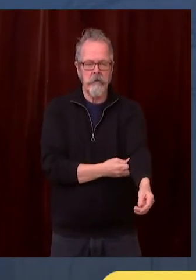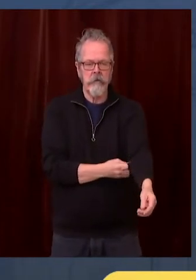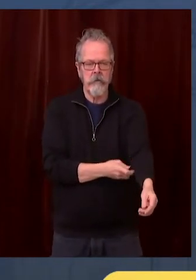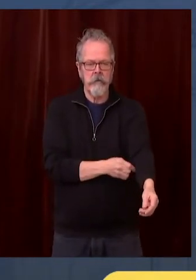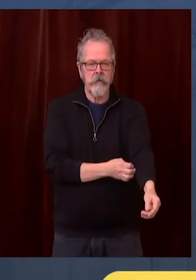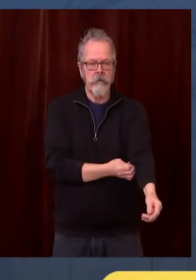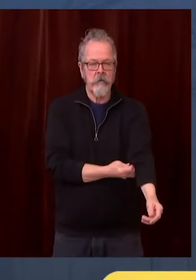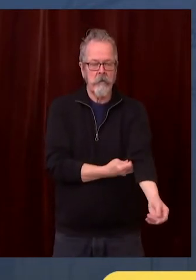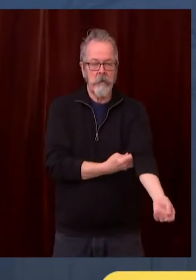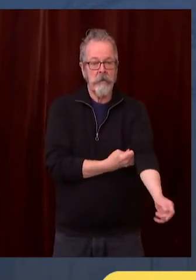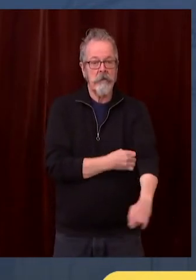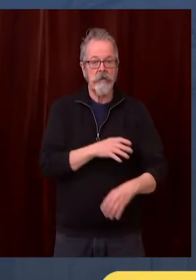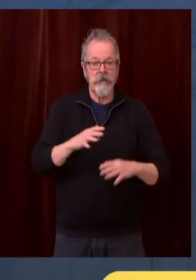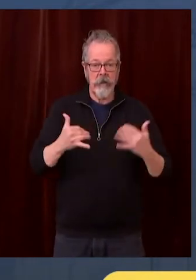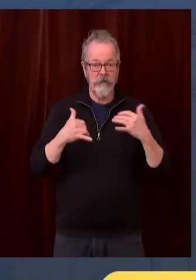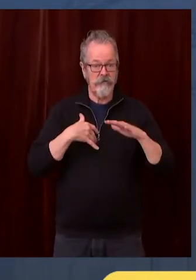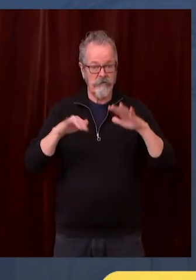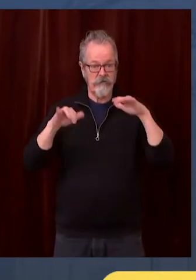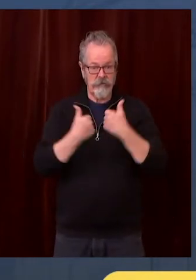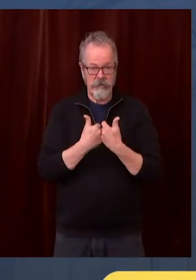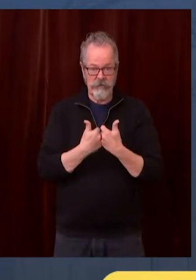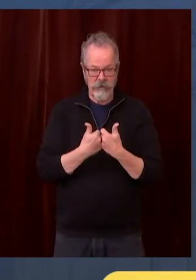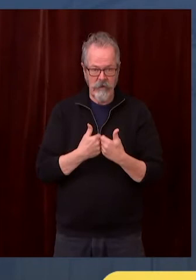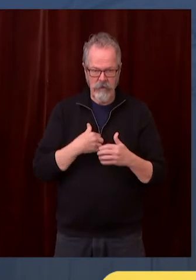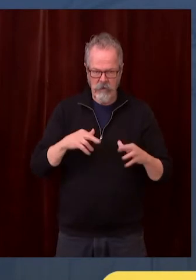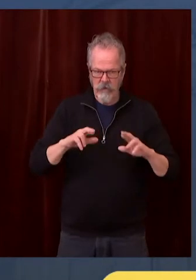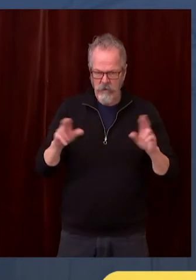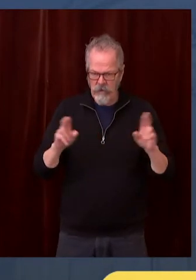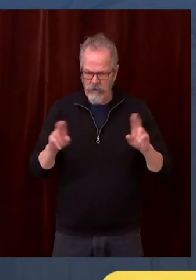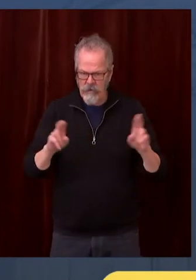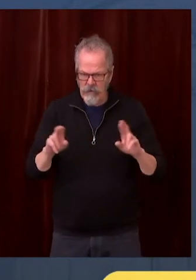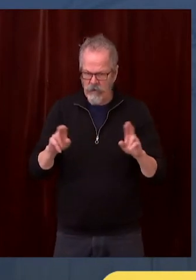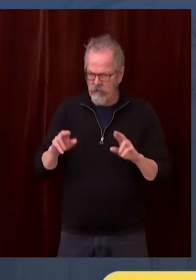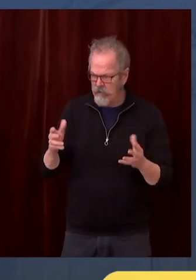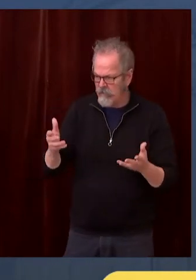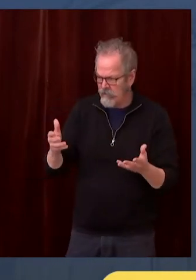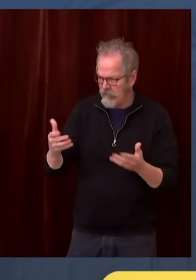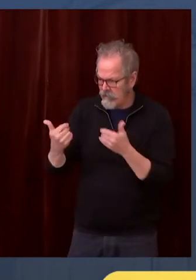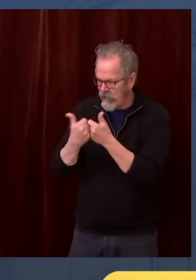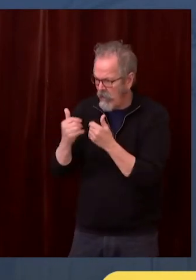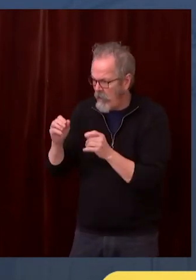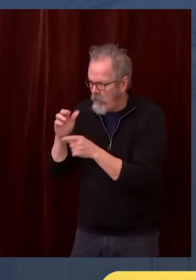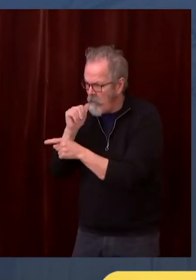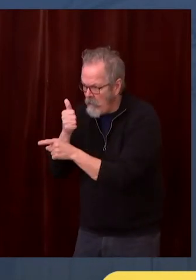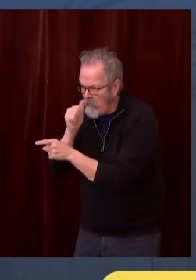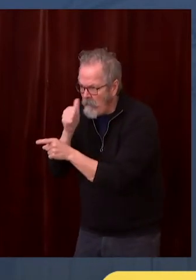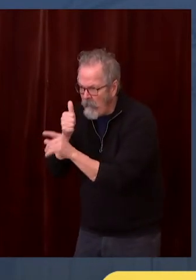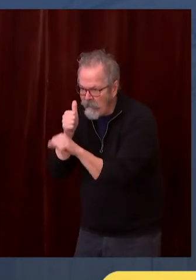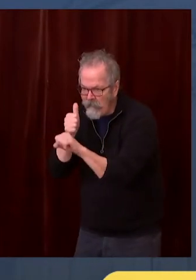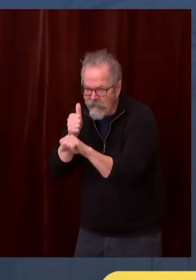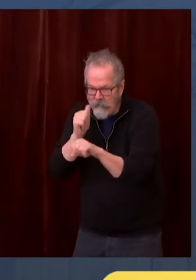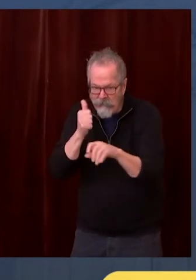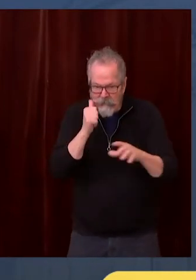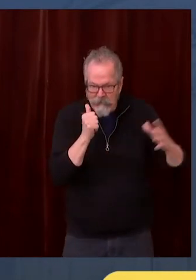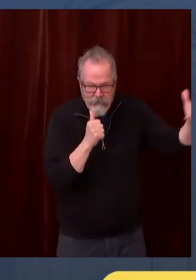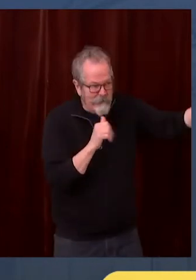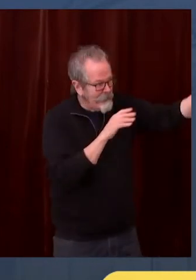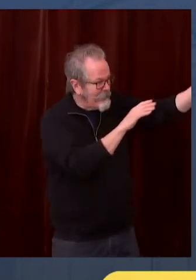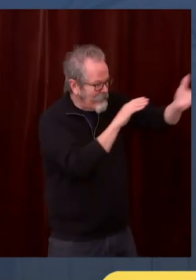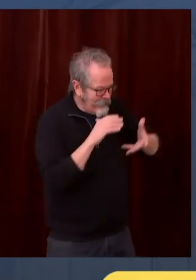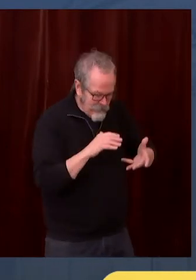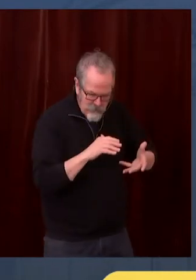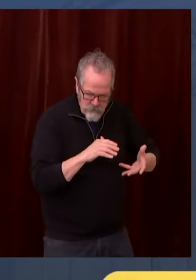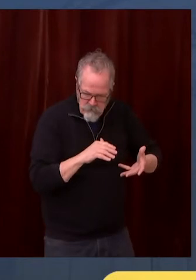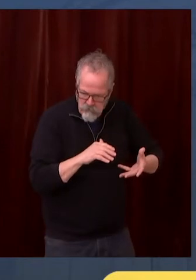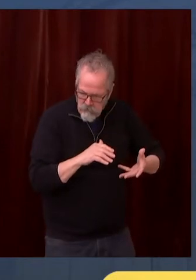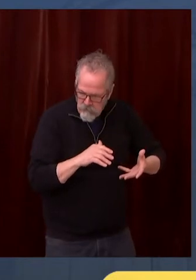the special syringes that are used to coax an additional dose out of every vial of